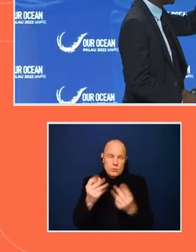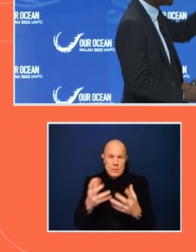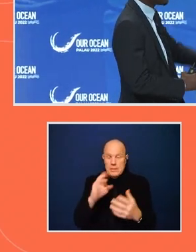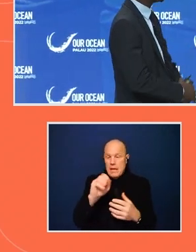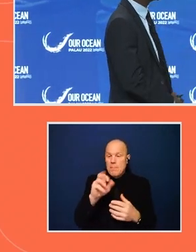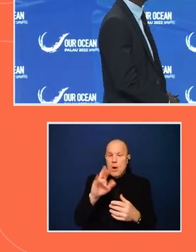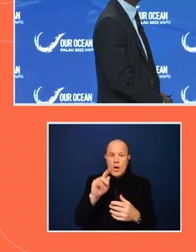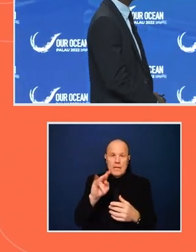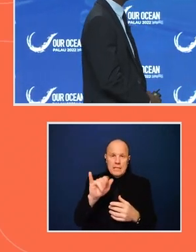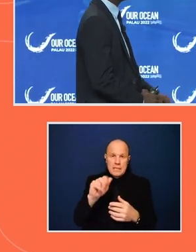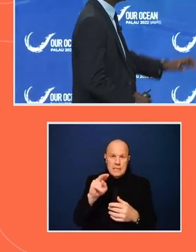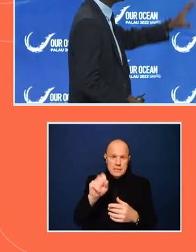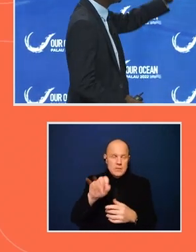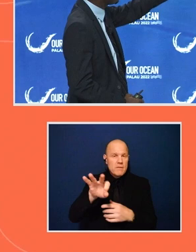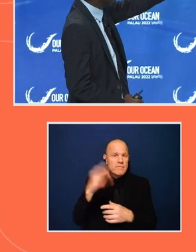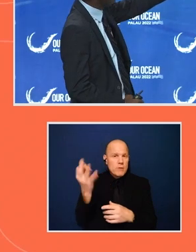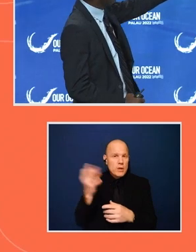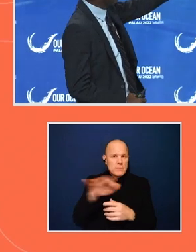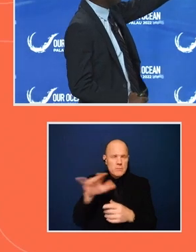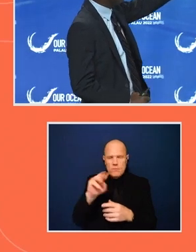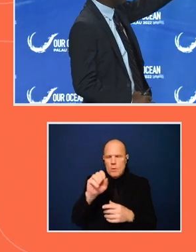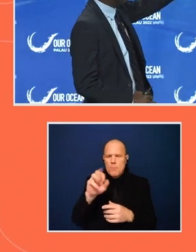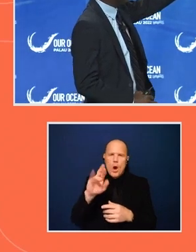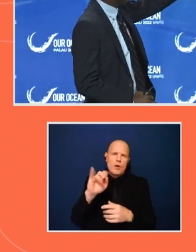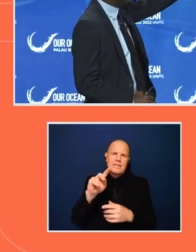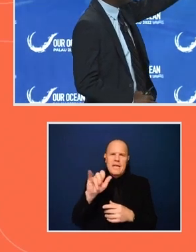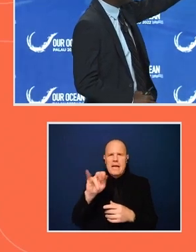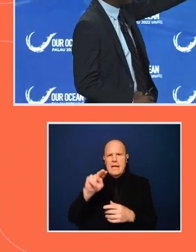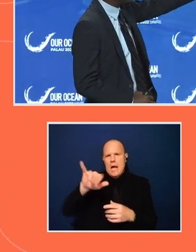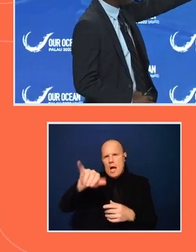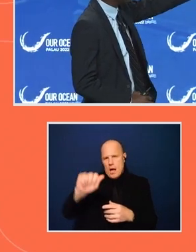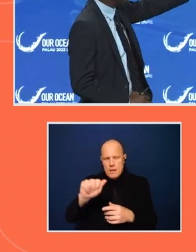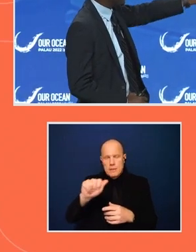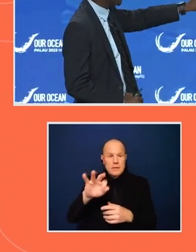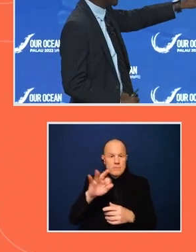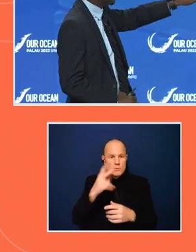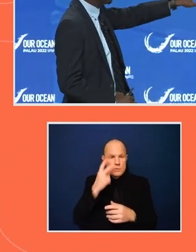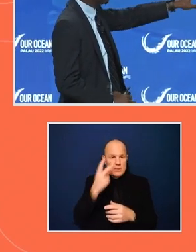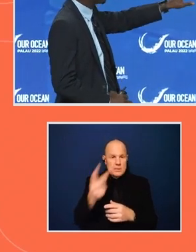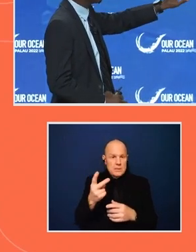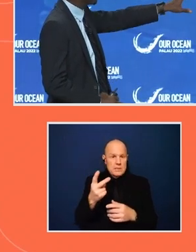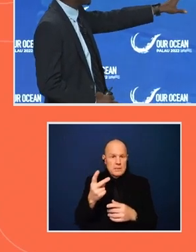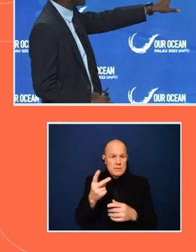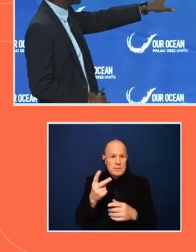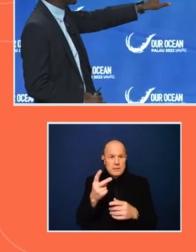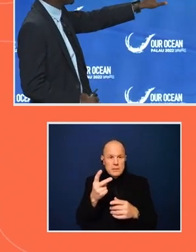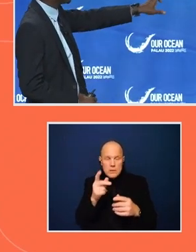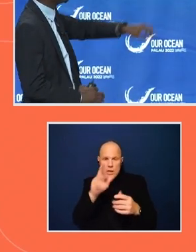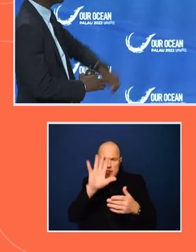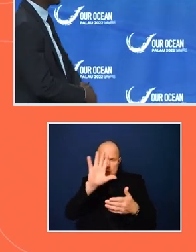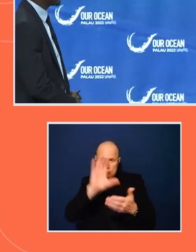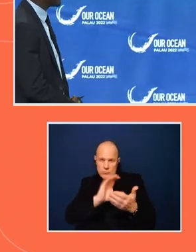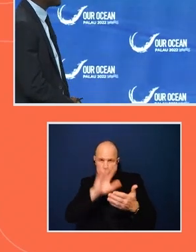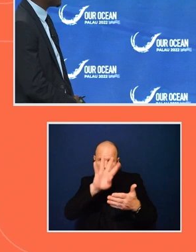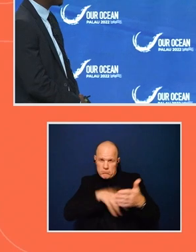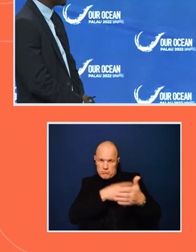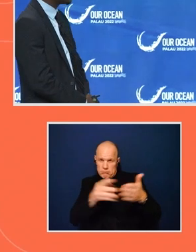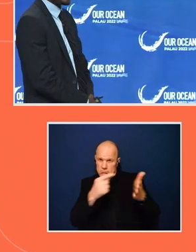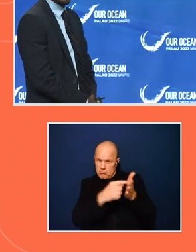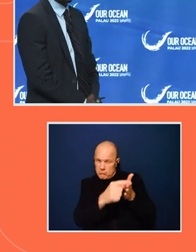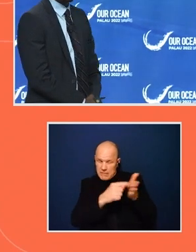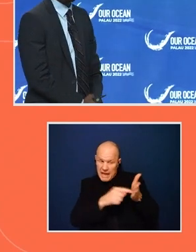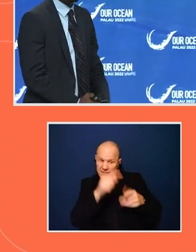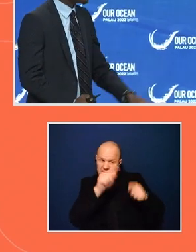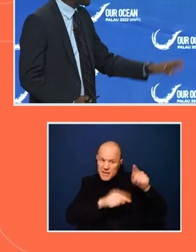spelling for Mauritanian. If you see the chart out here, there's a variability between the declared and